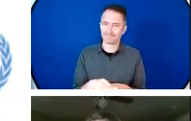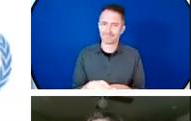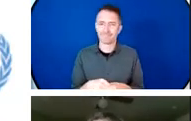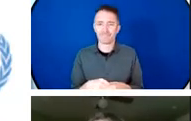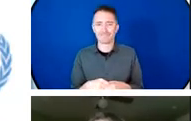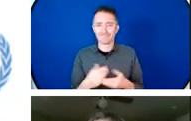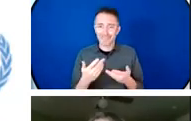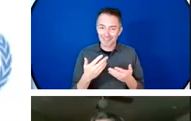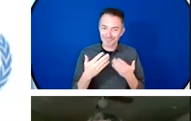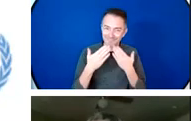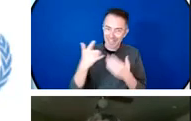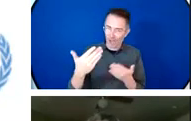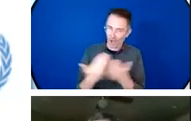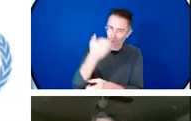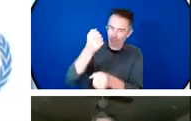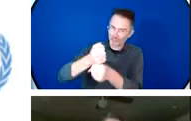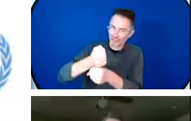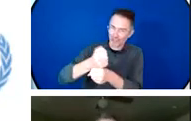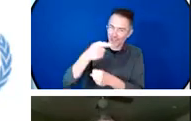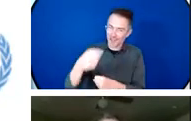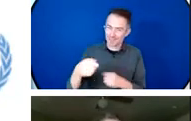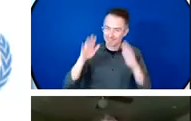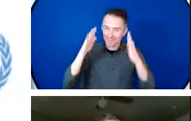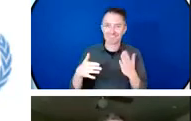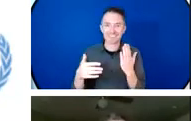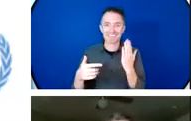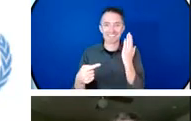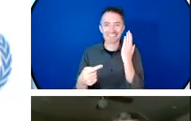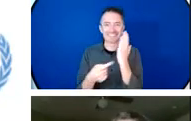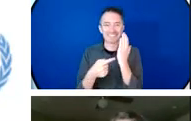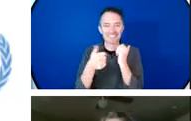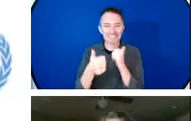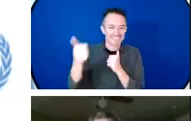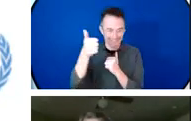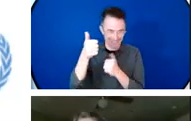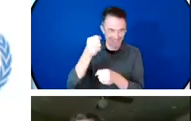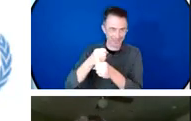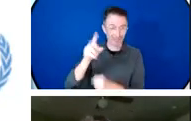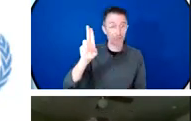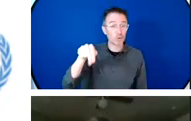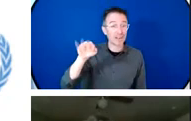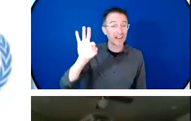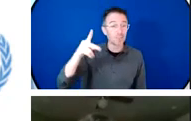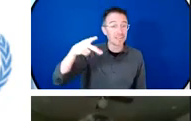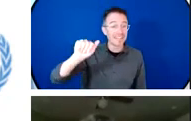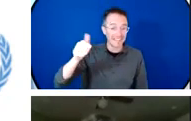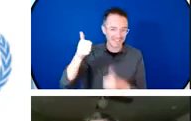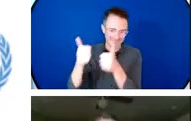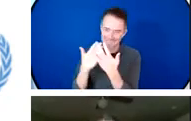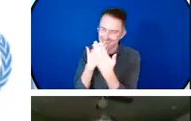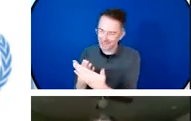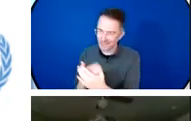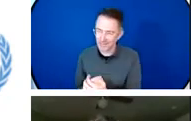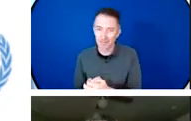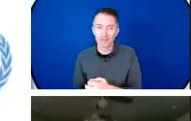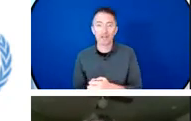Division at UNFPA and hello to everyone out there all around the world I'm